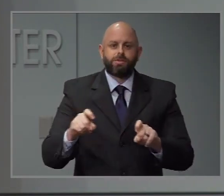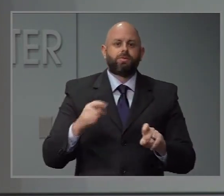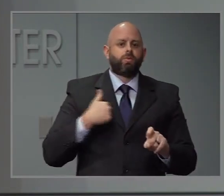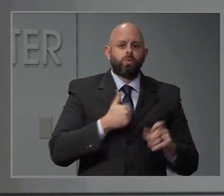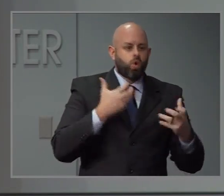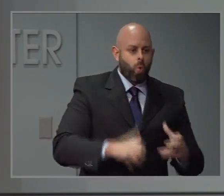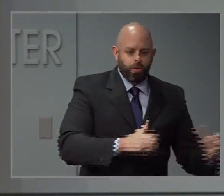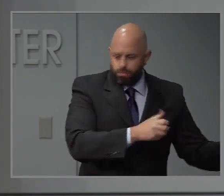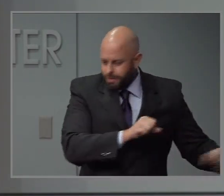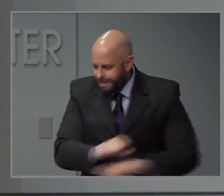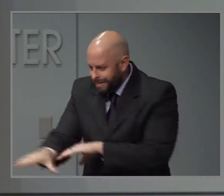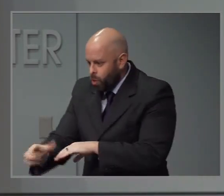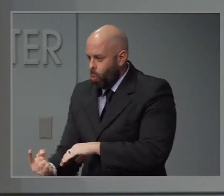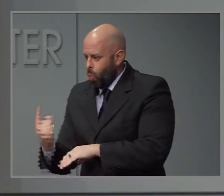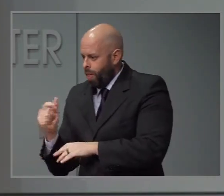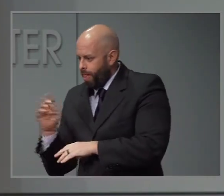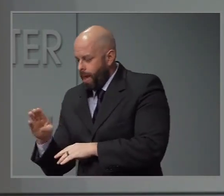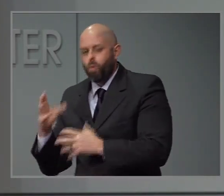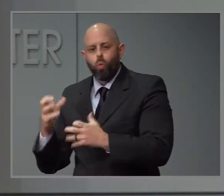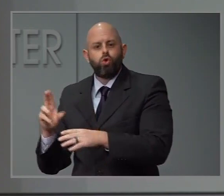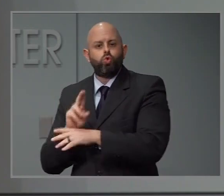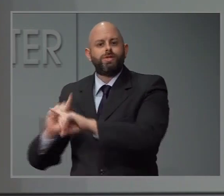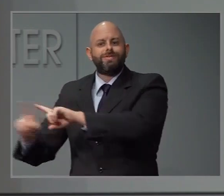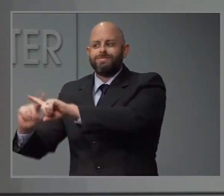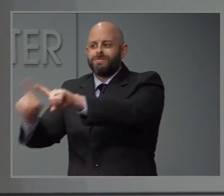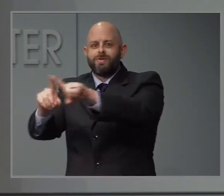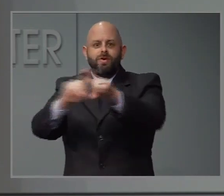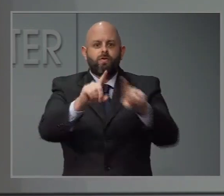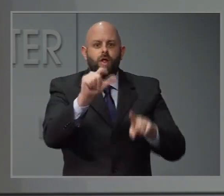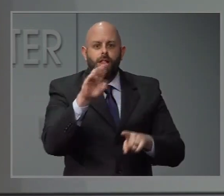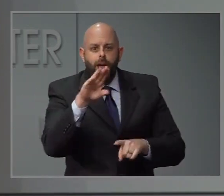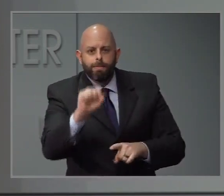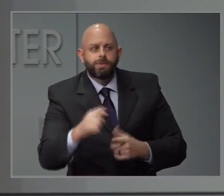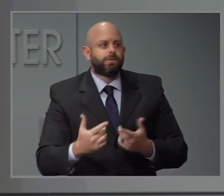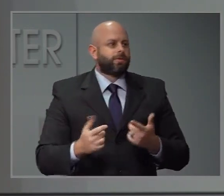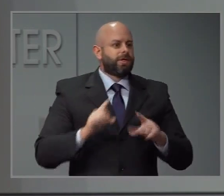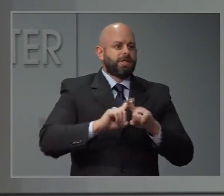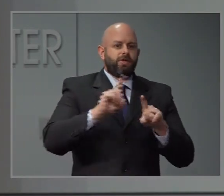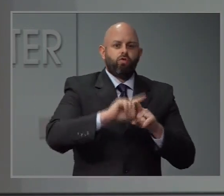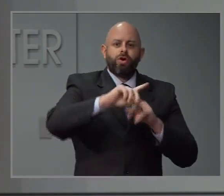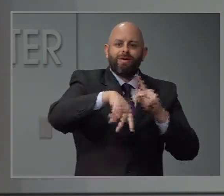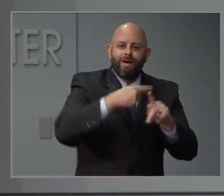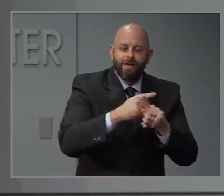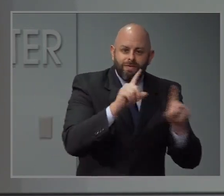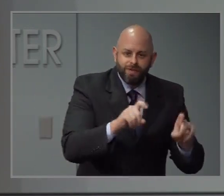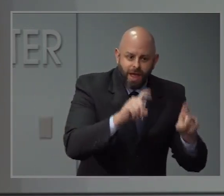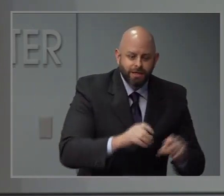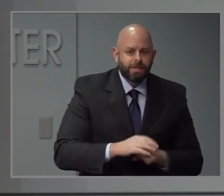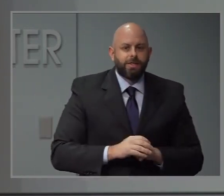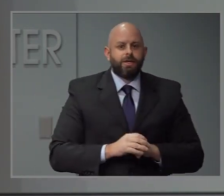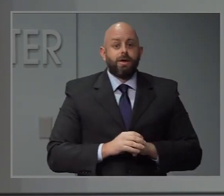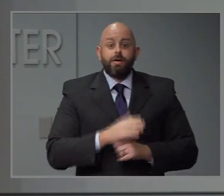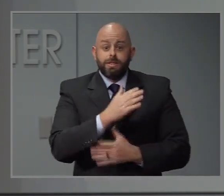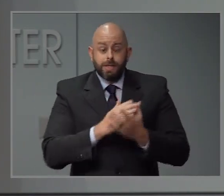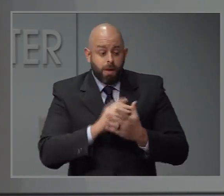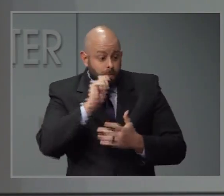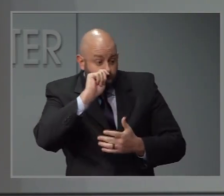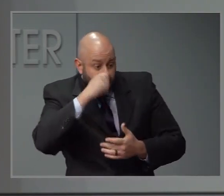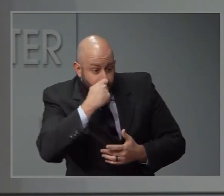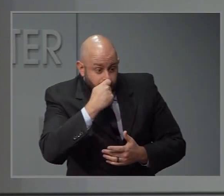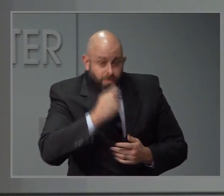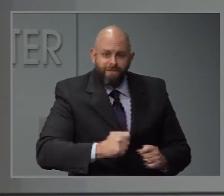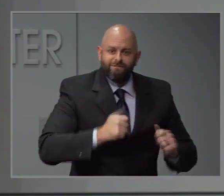state to be diversifying, as well as using different types of testing modalities, the ones where you have to send it off and it takes 24 to 36 hours.